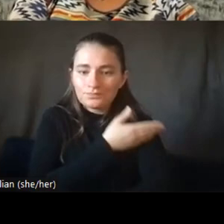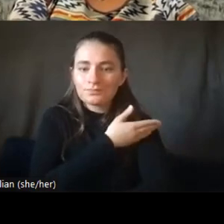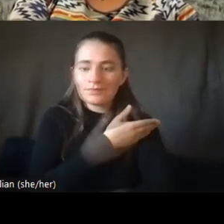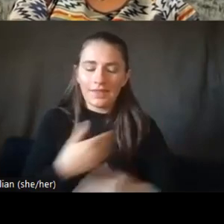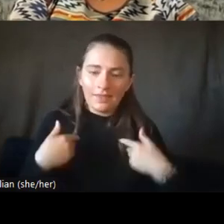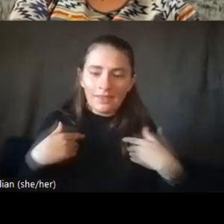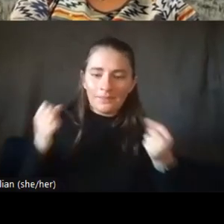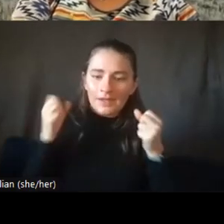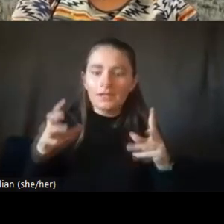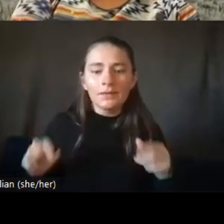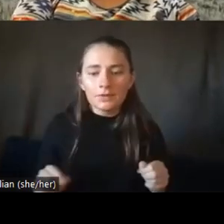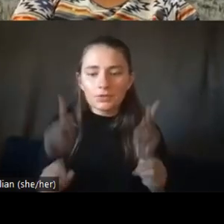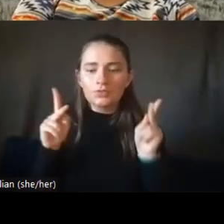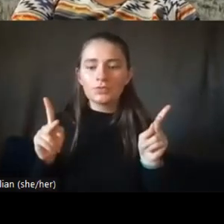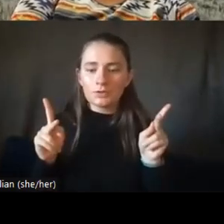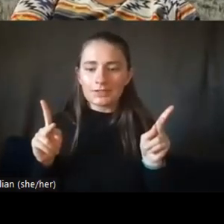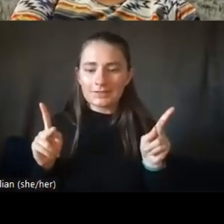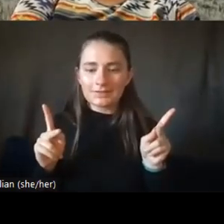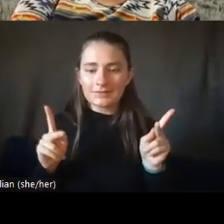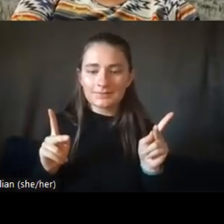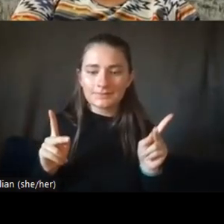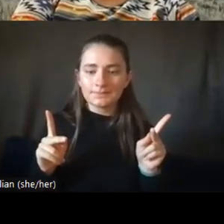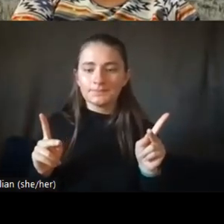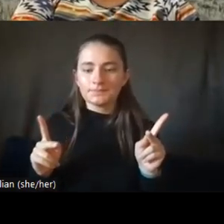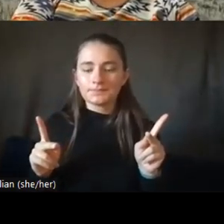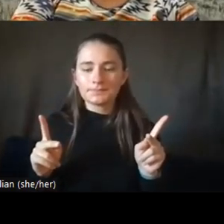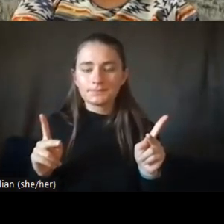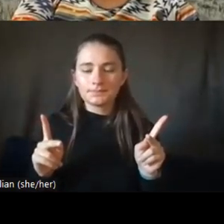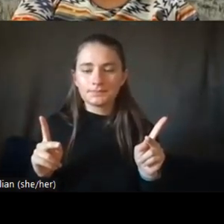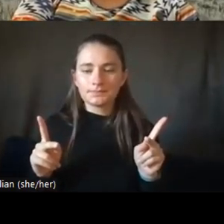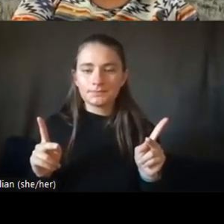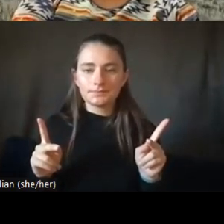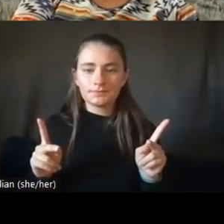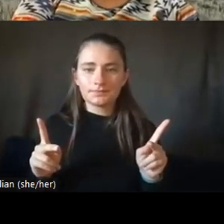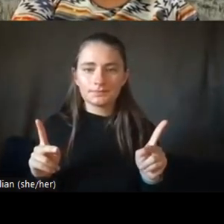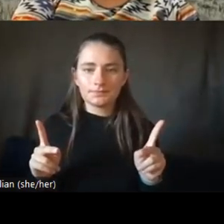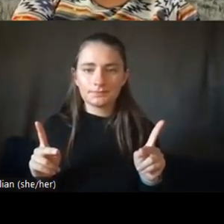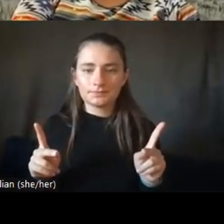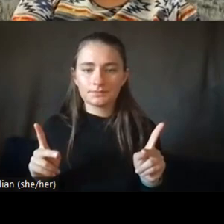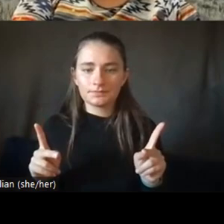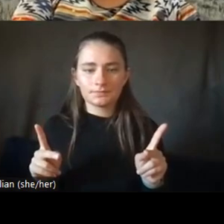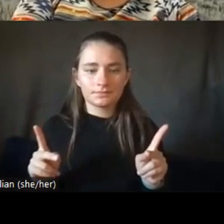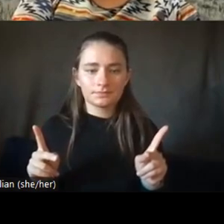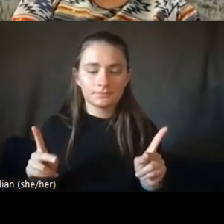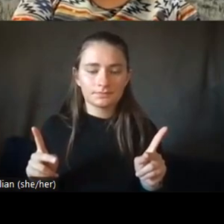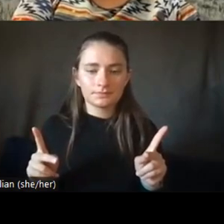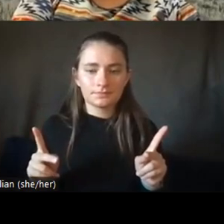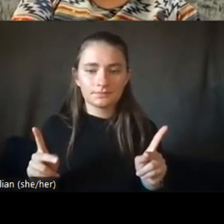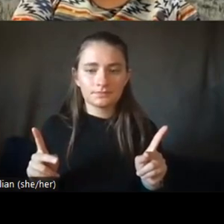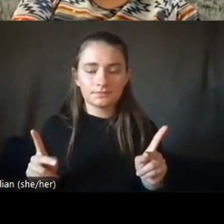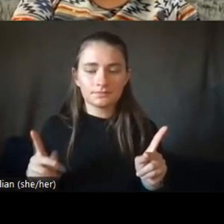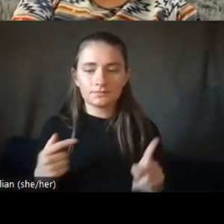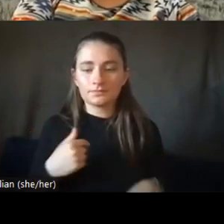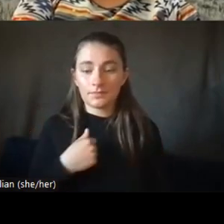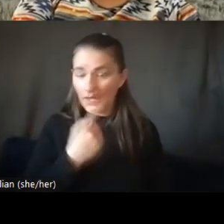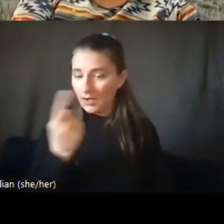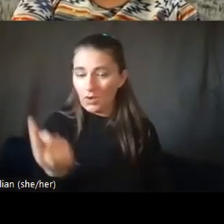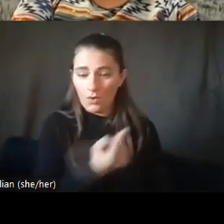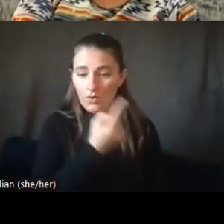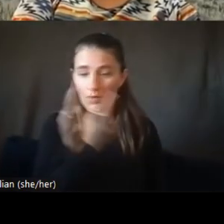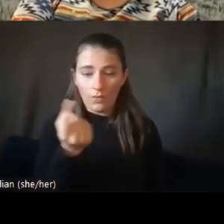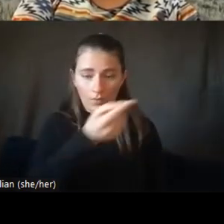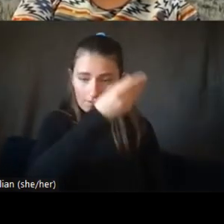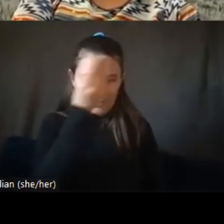that they can have. Um, and I always tell them that